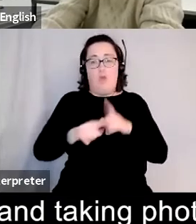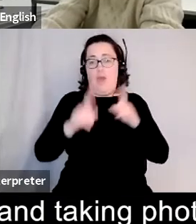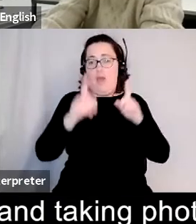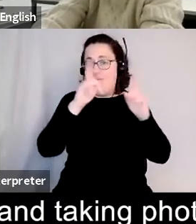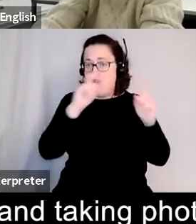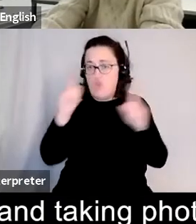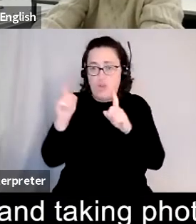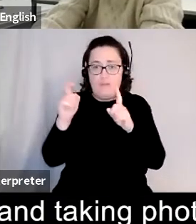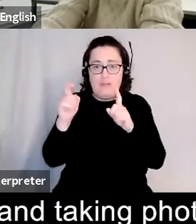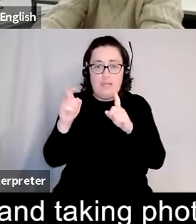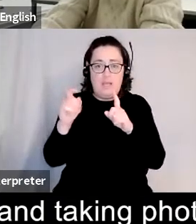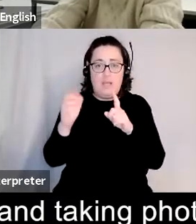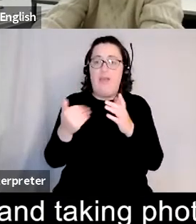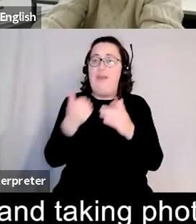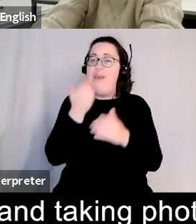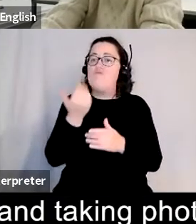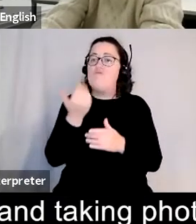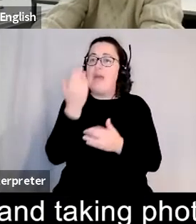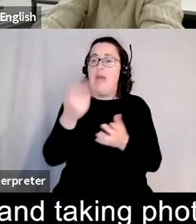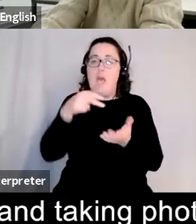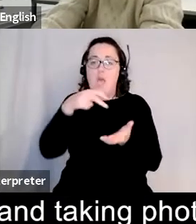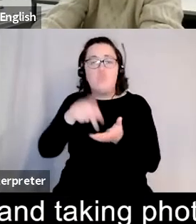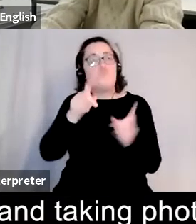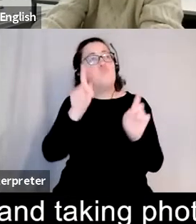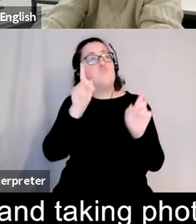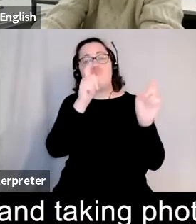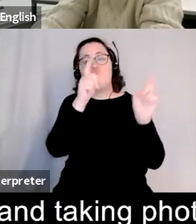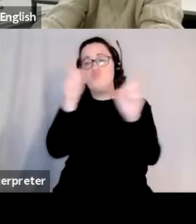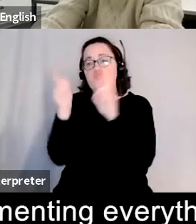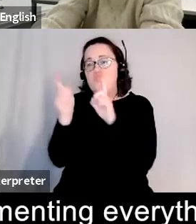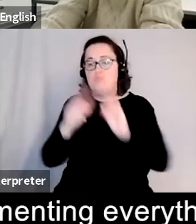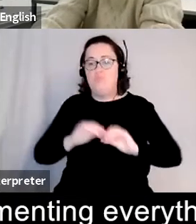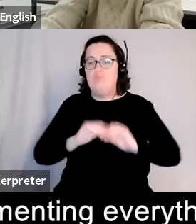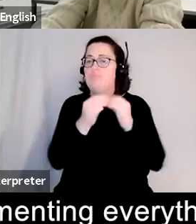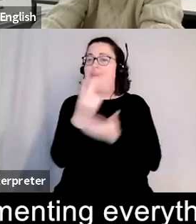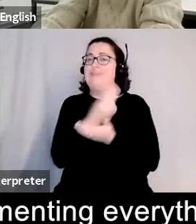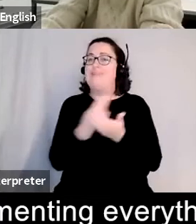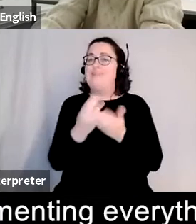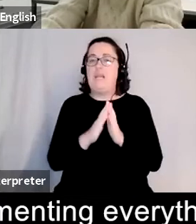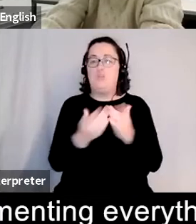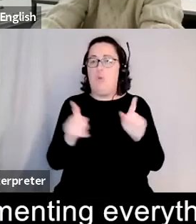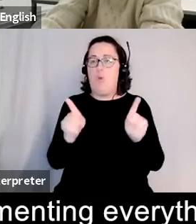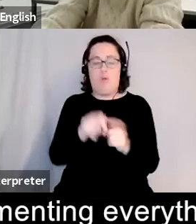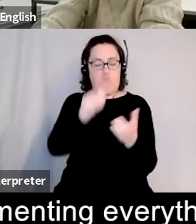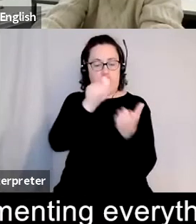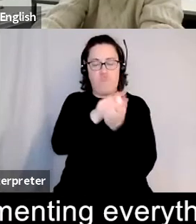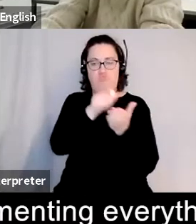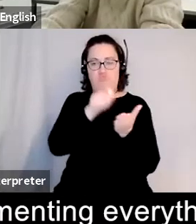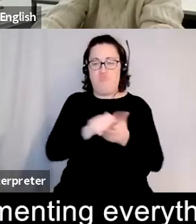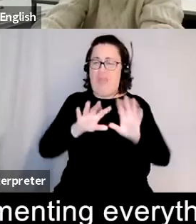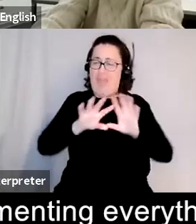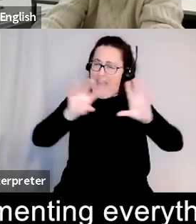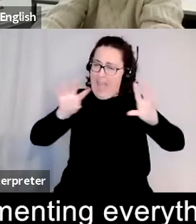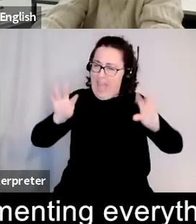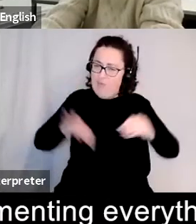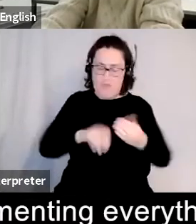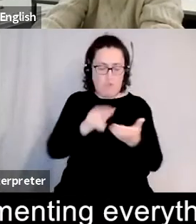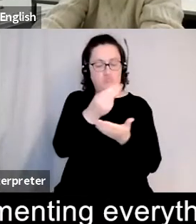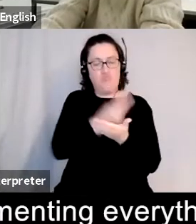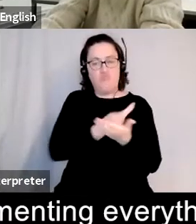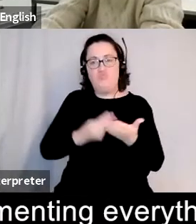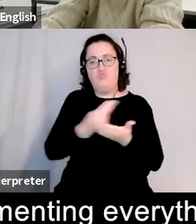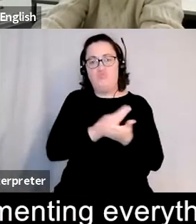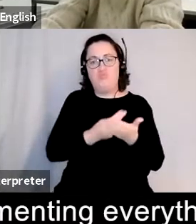photographs on my daily walks and then making sketchbooks almost documenting everything that's been going on and